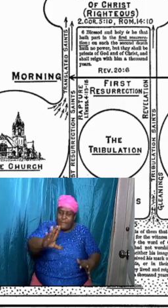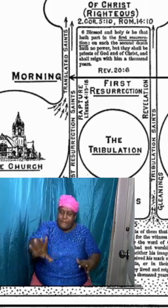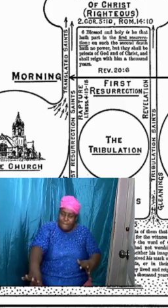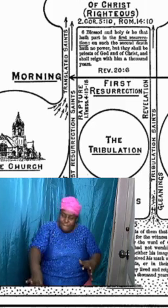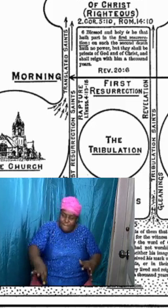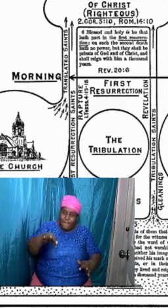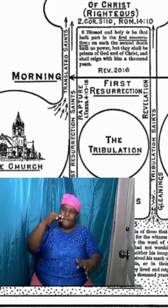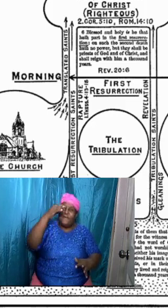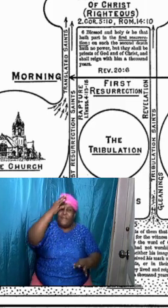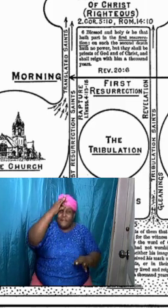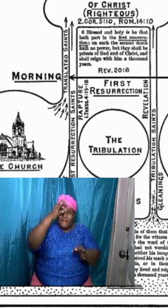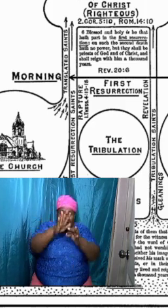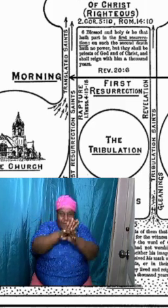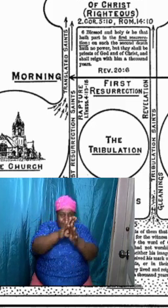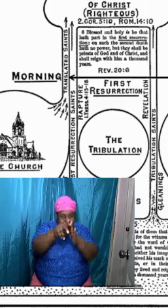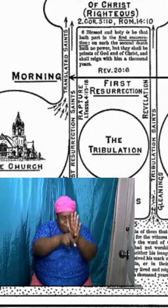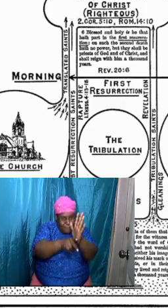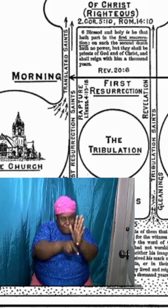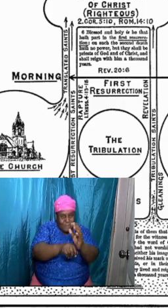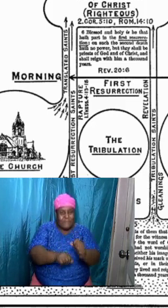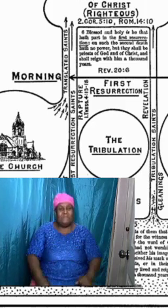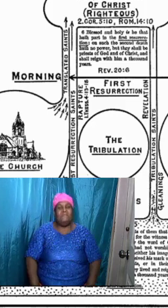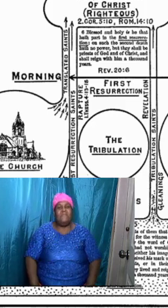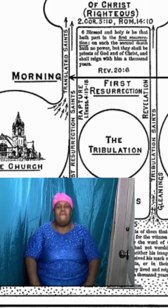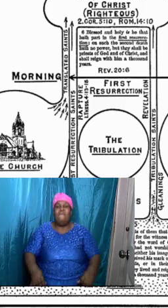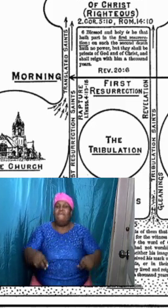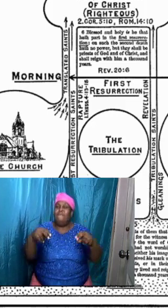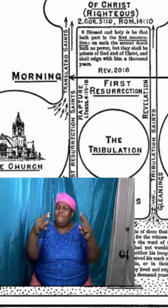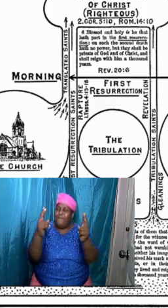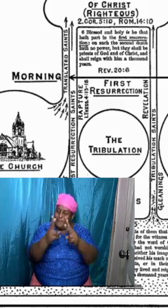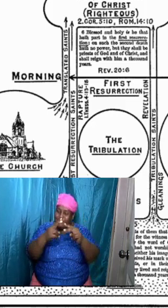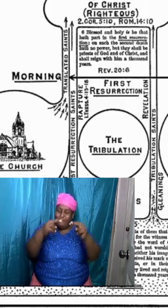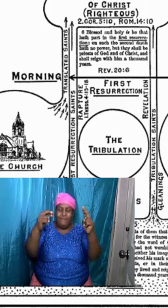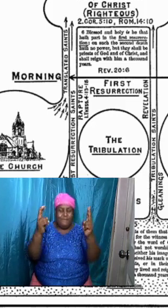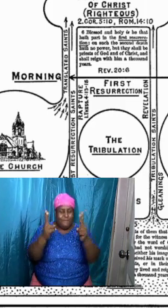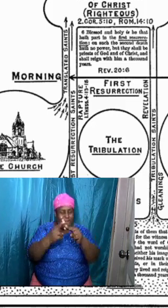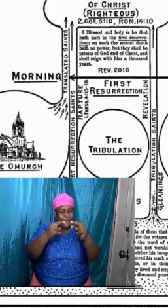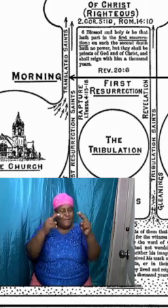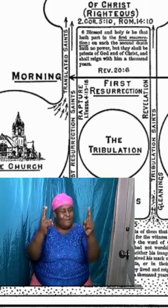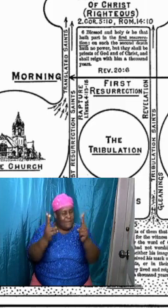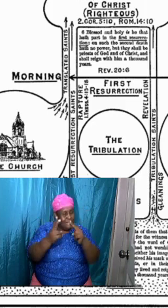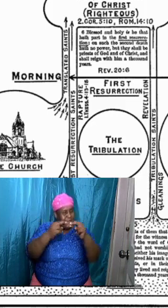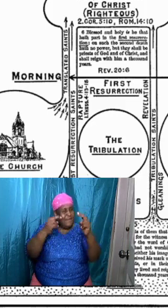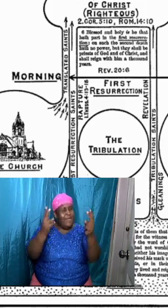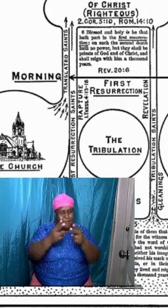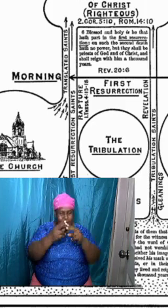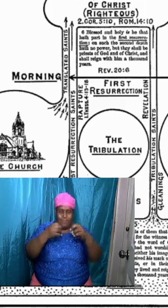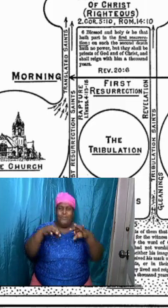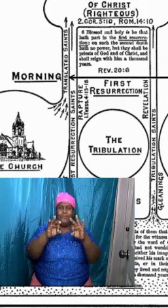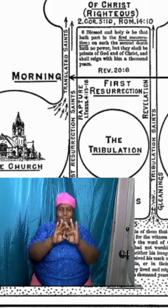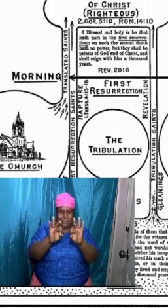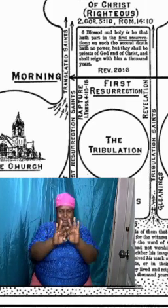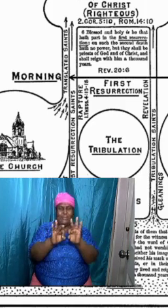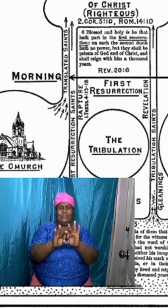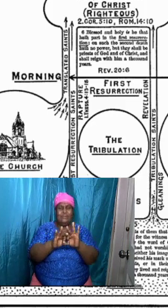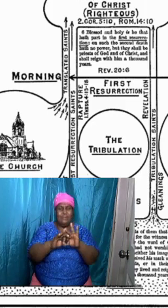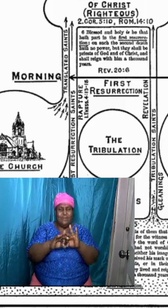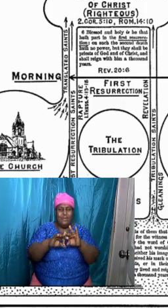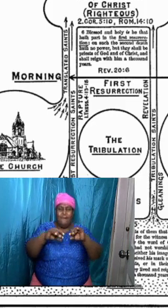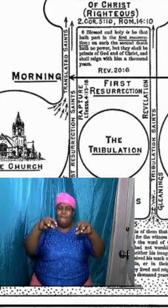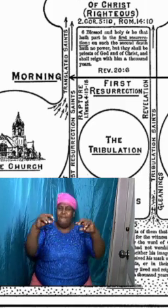faithful. Very, very, very important. Very,